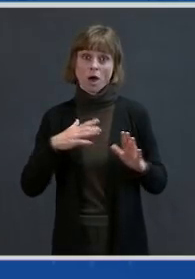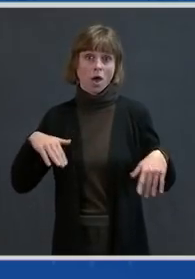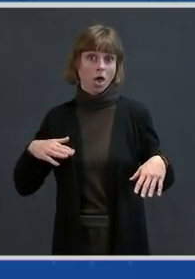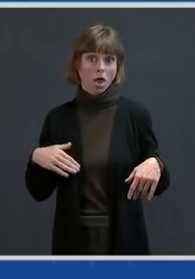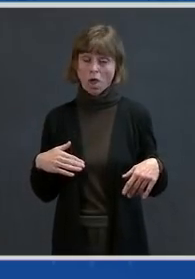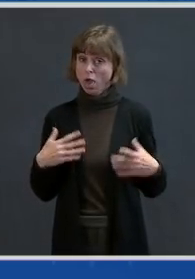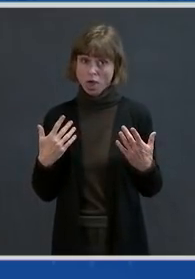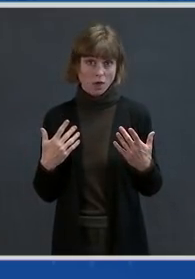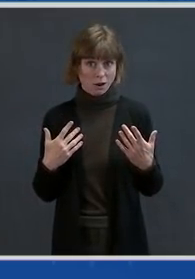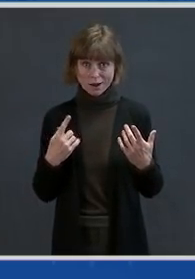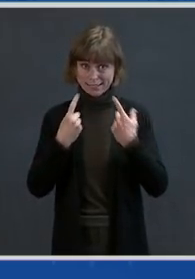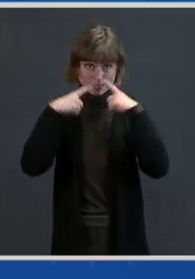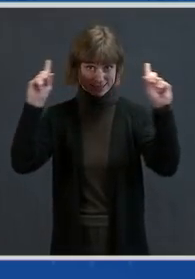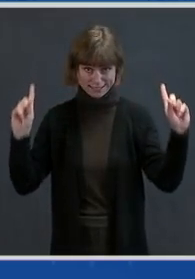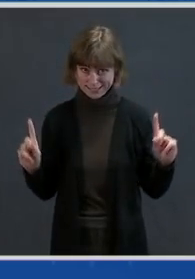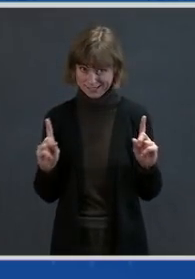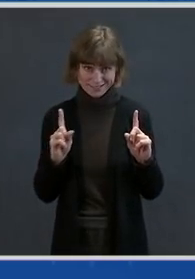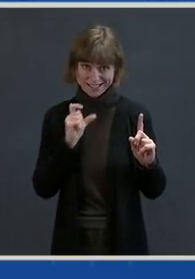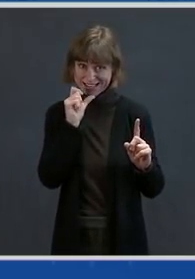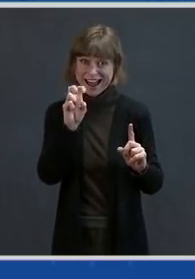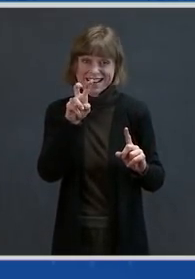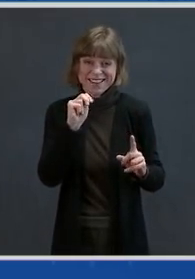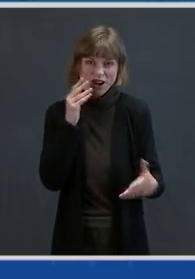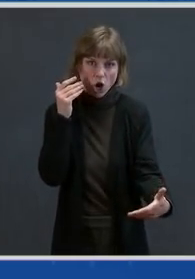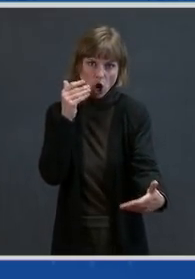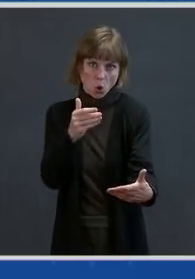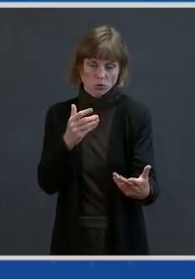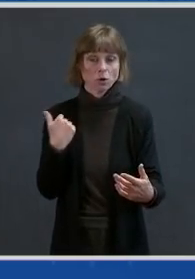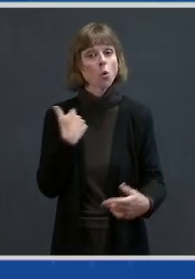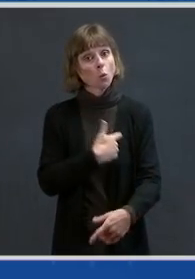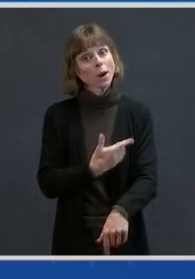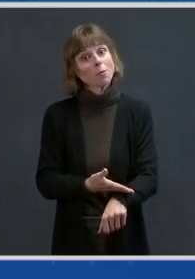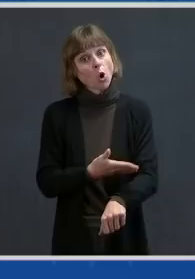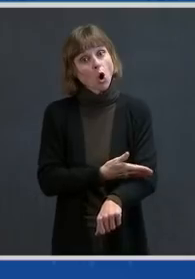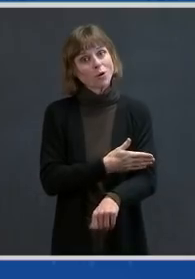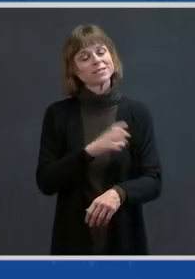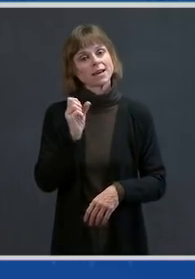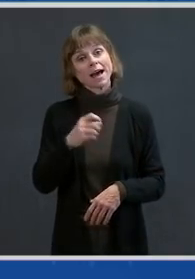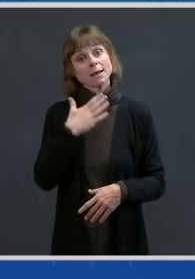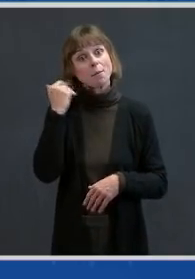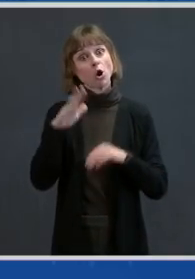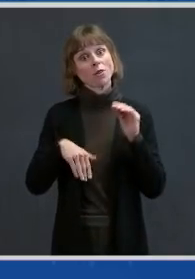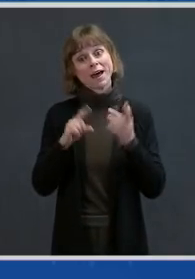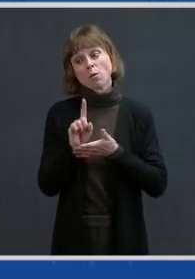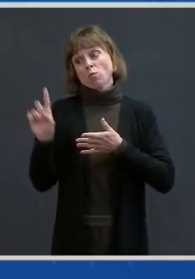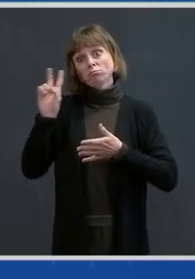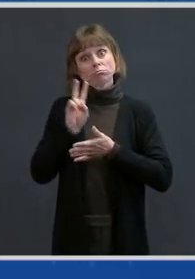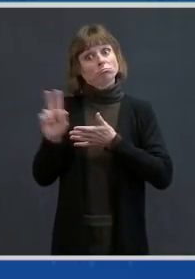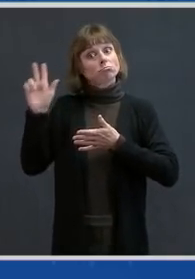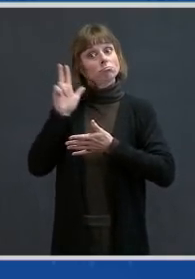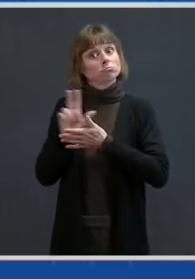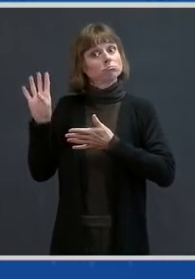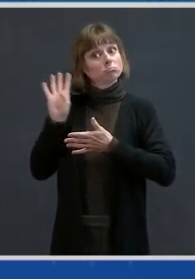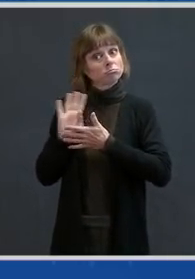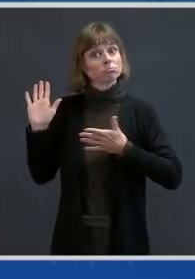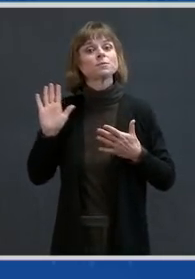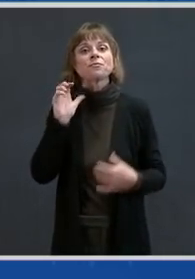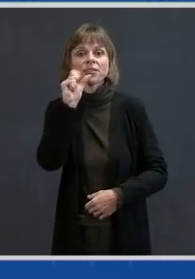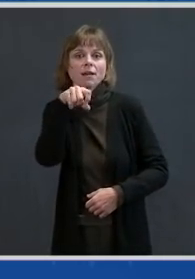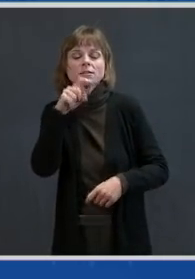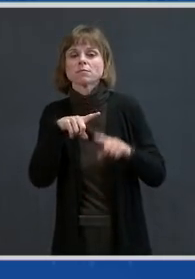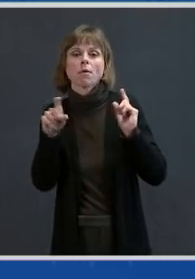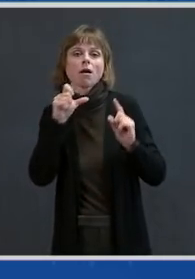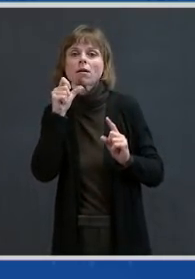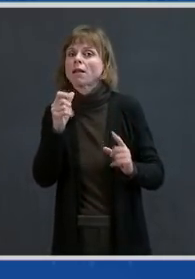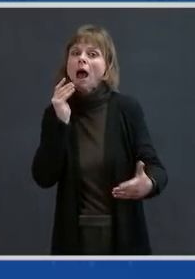progress we've made is better than where we were weeks ago, but it is nowhere near the baseline that we need to achieve as a